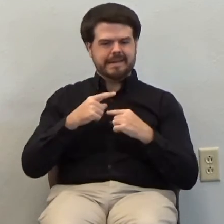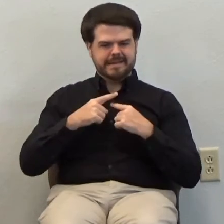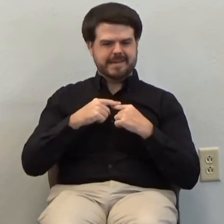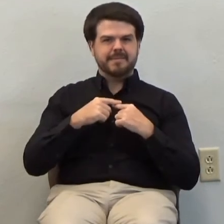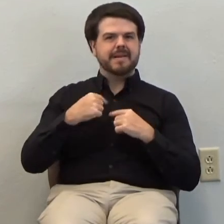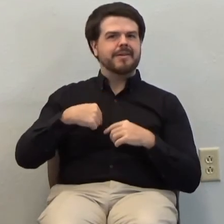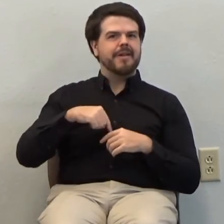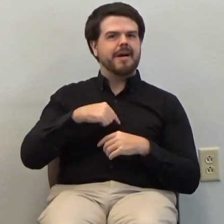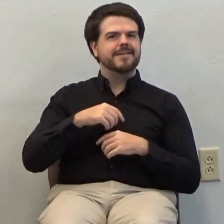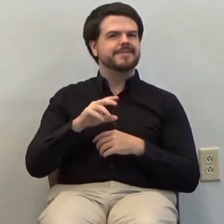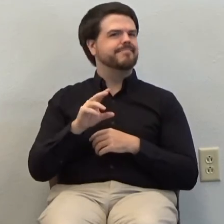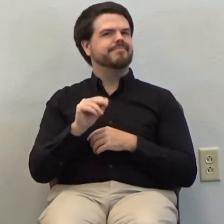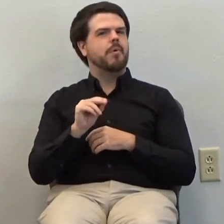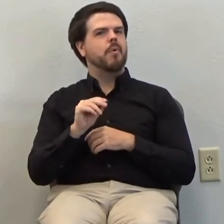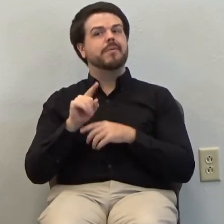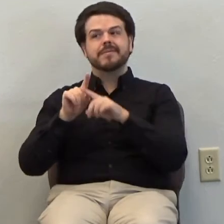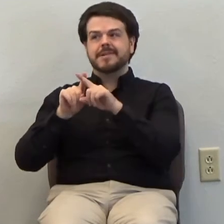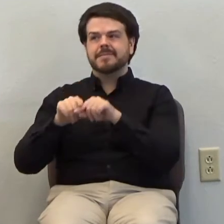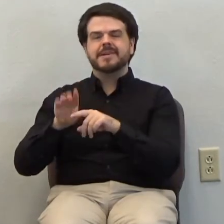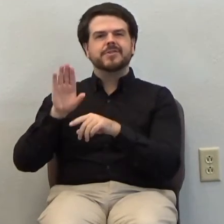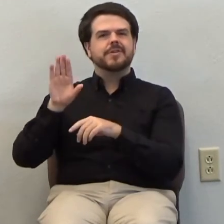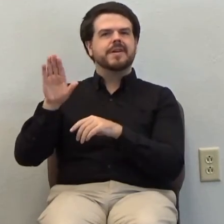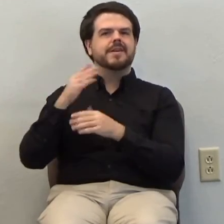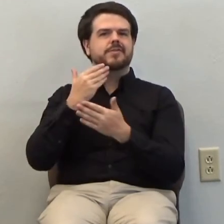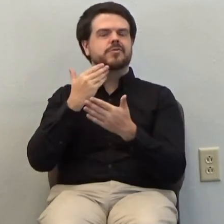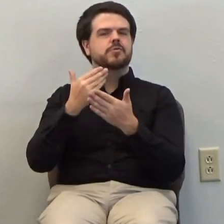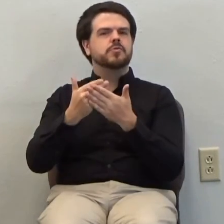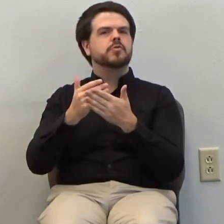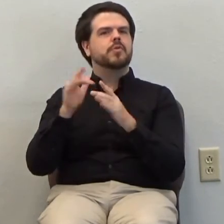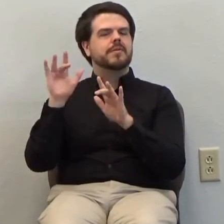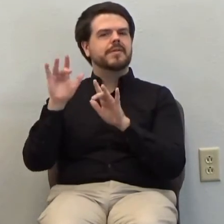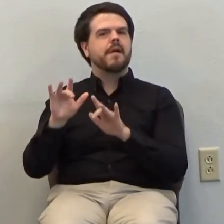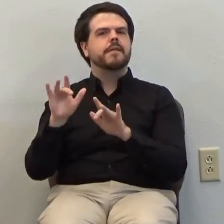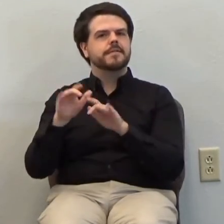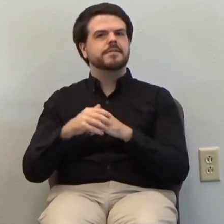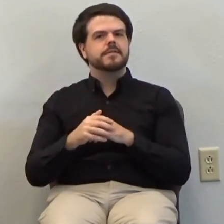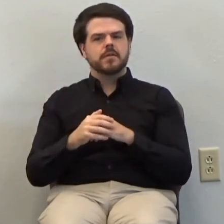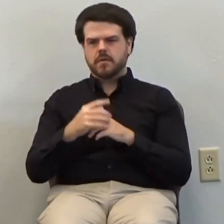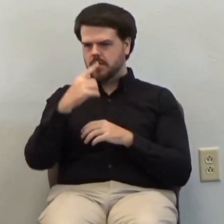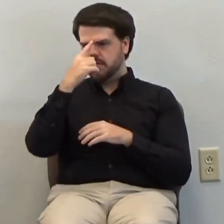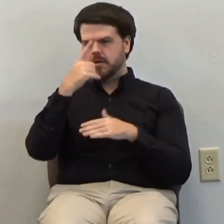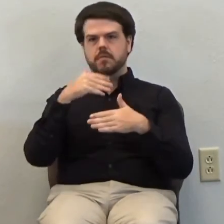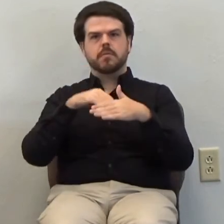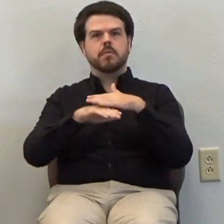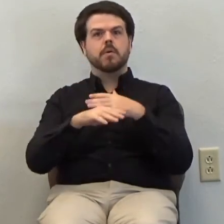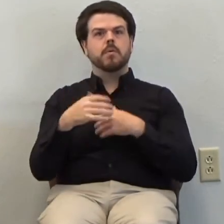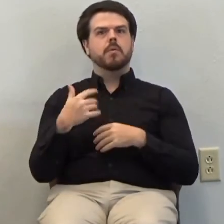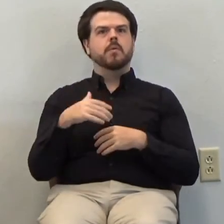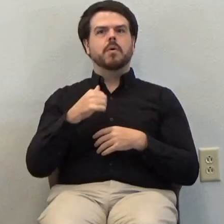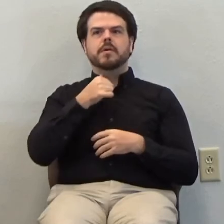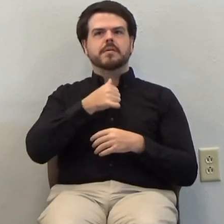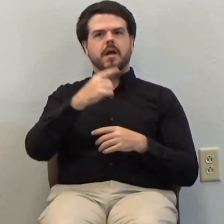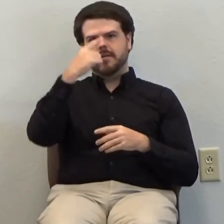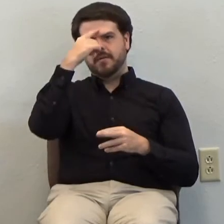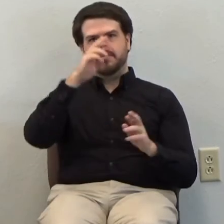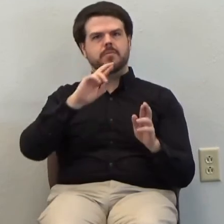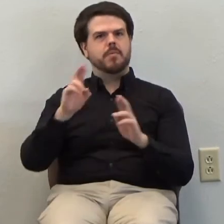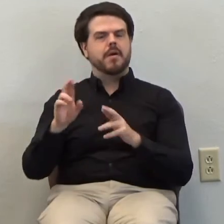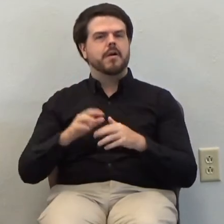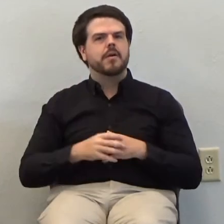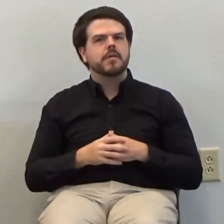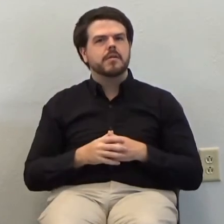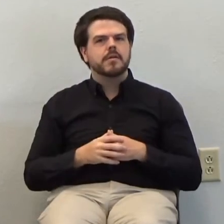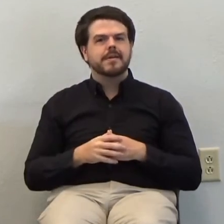goodness and kindness so even though we come in here and going oh that's right it's the lord's supper we come in unprepared and I often you come in because I've